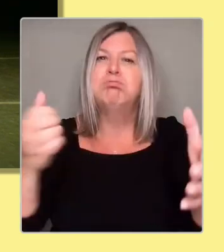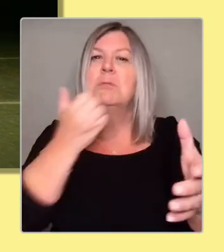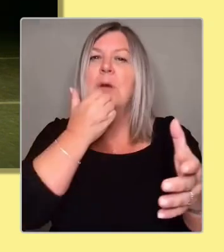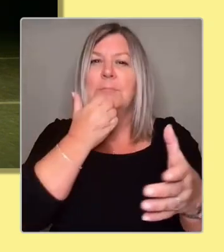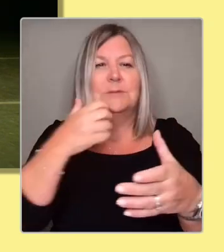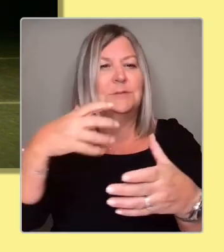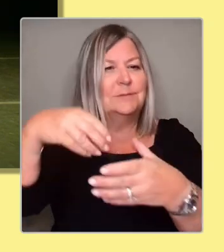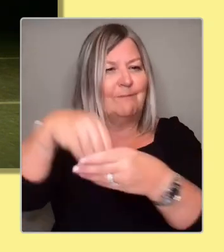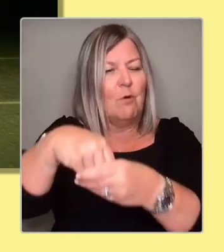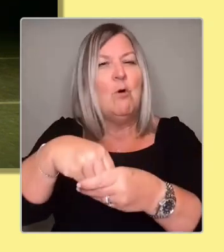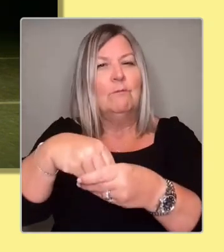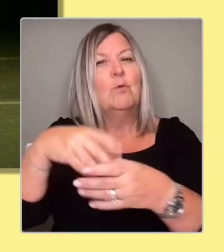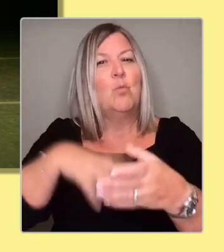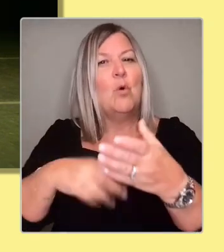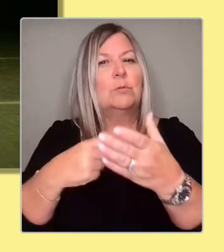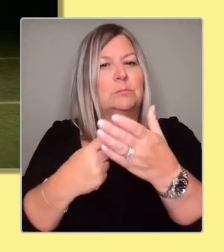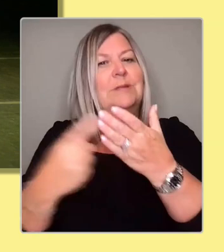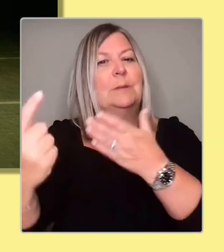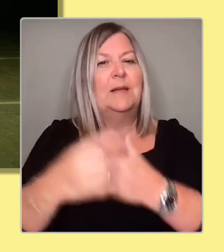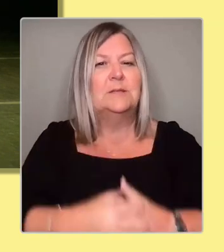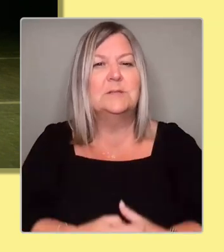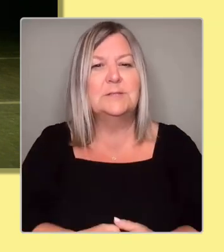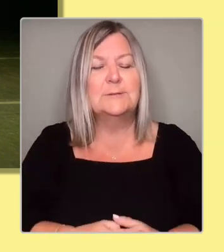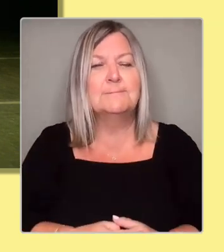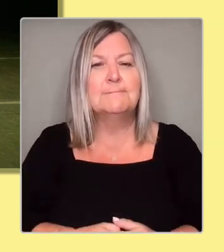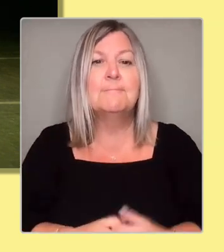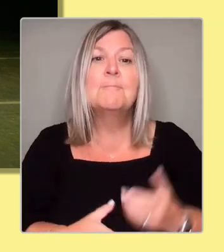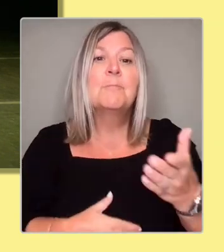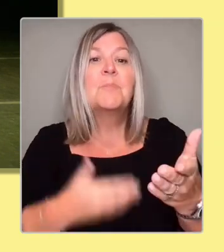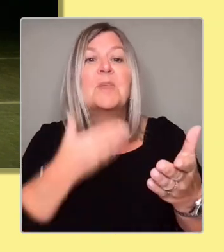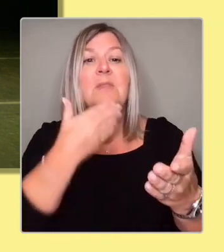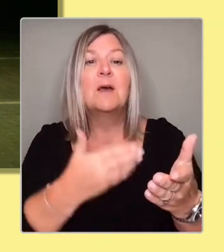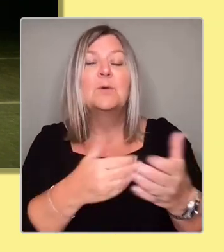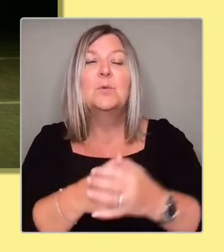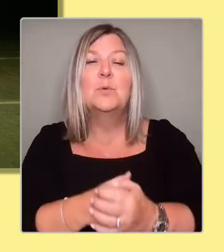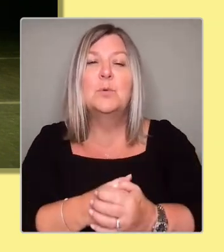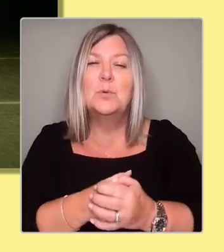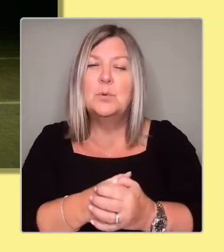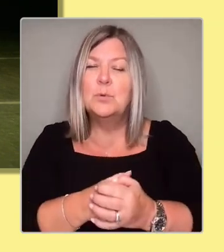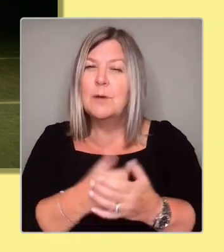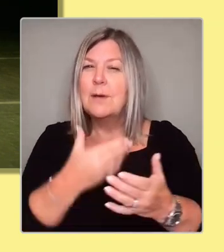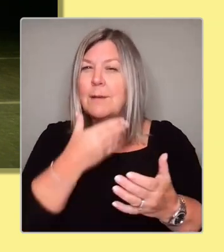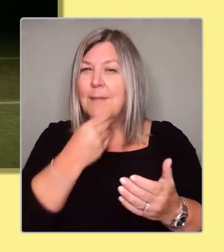Thanks very much. There's a gentleman there with a green top on yourself, sir.